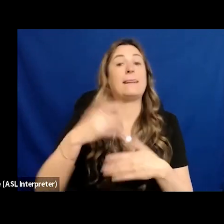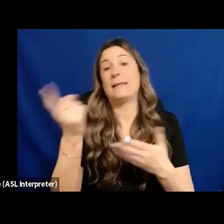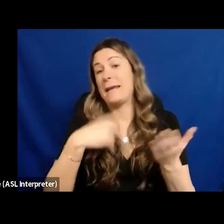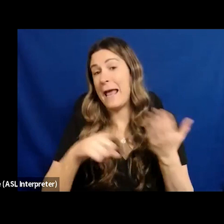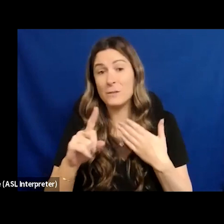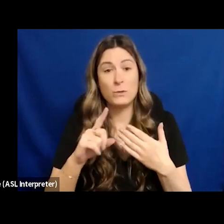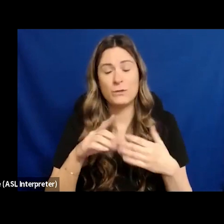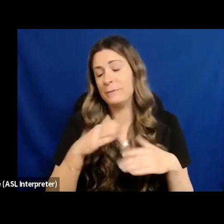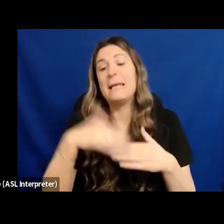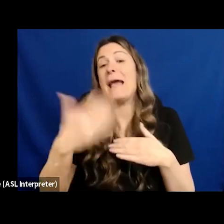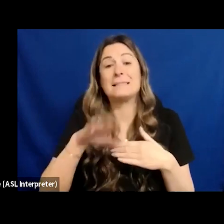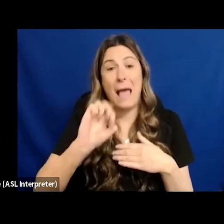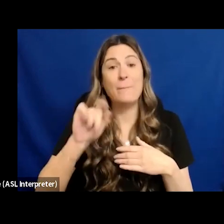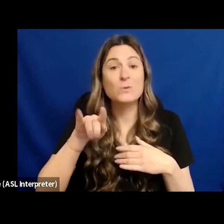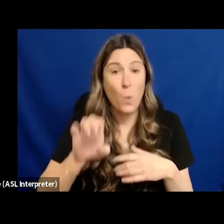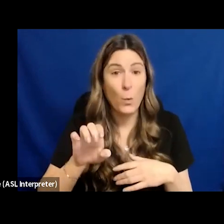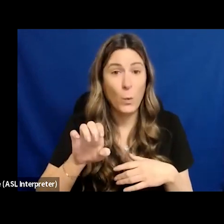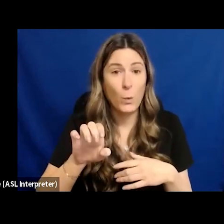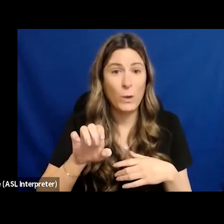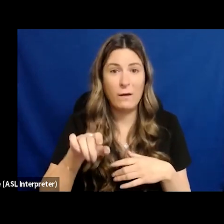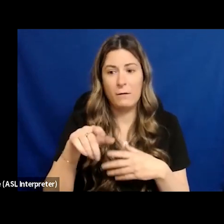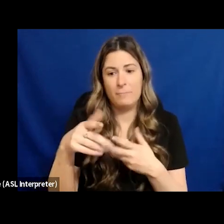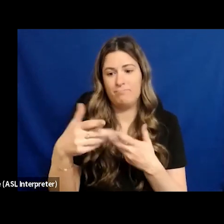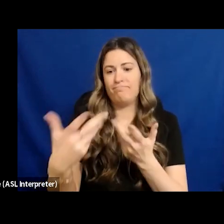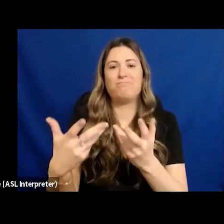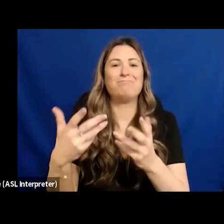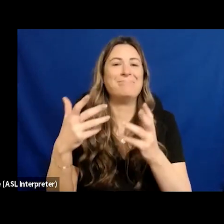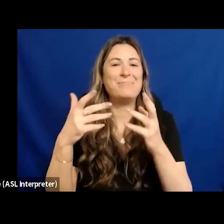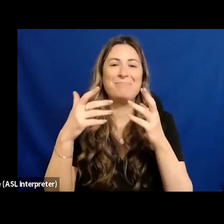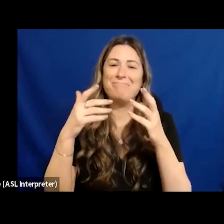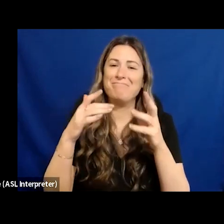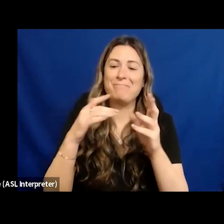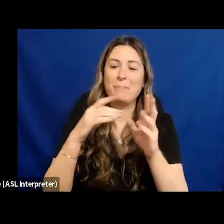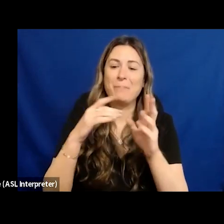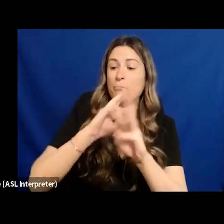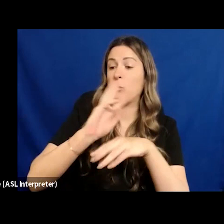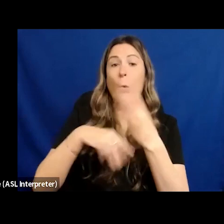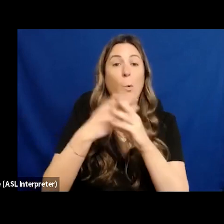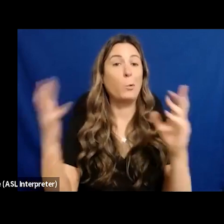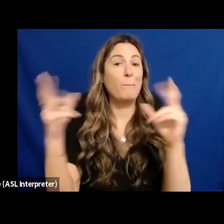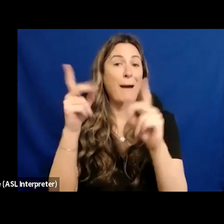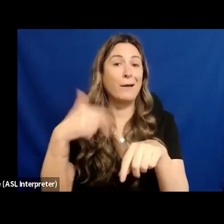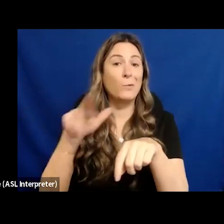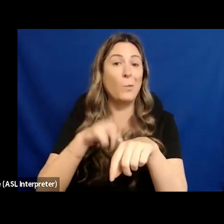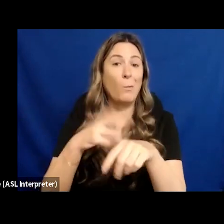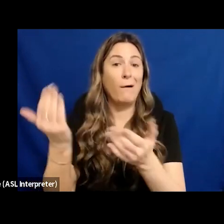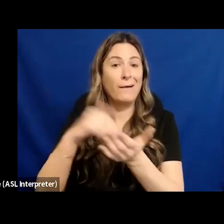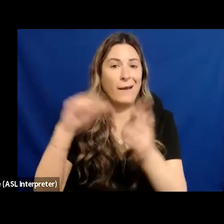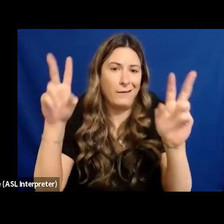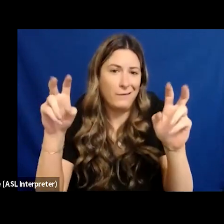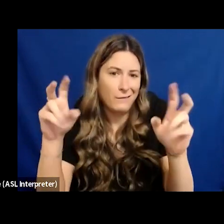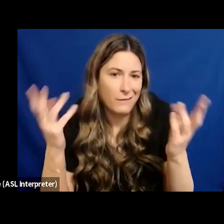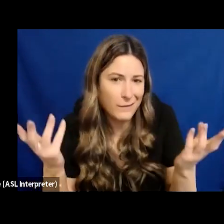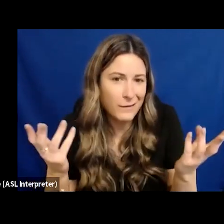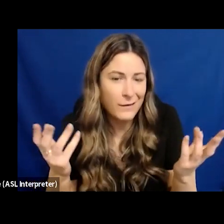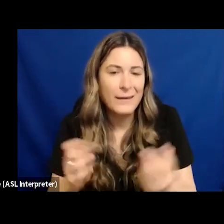And so what we know about what happened and what has happened over time is that while we keep having these lessons, we